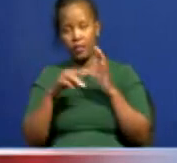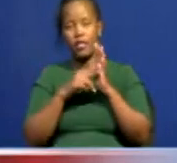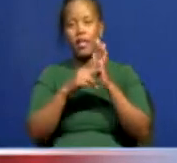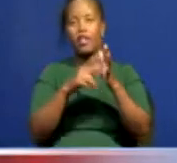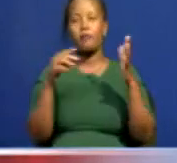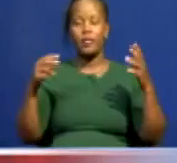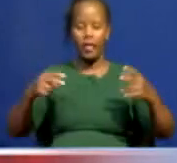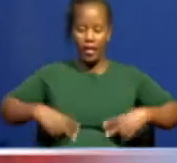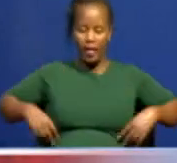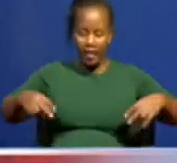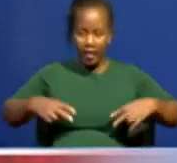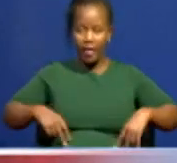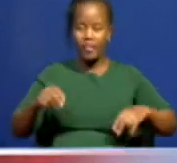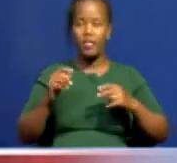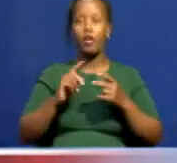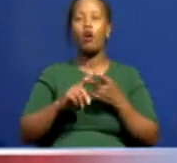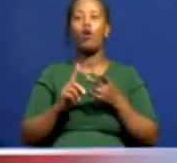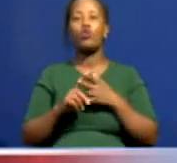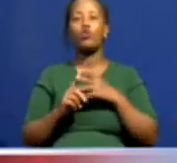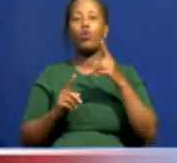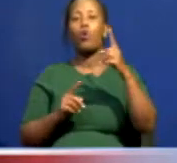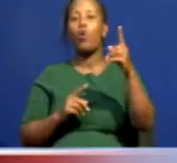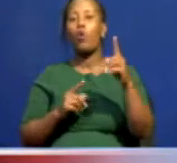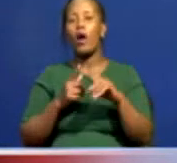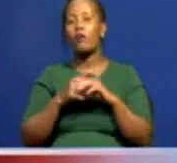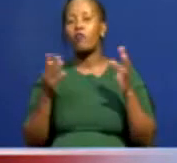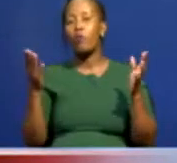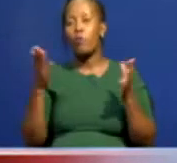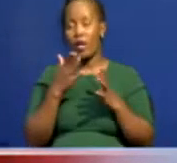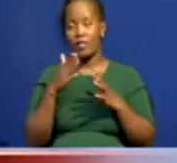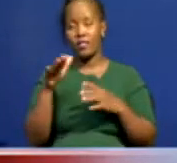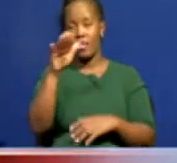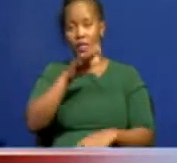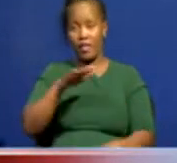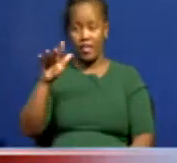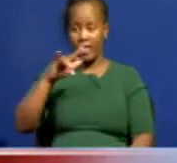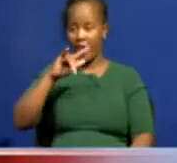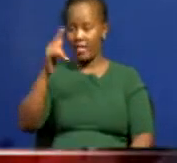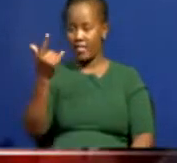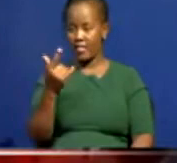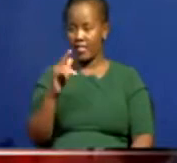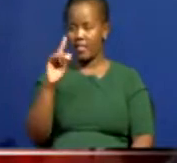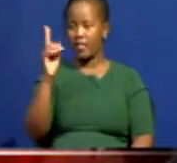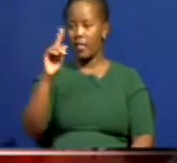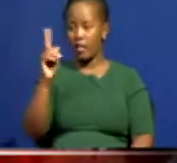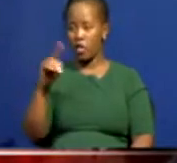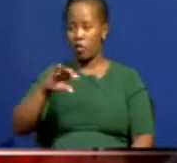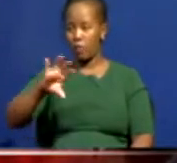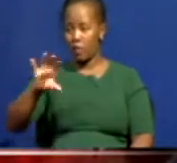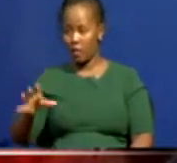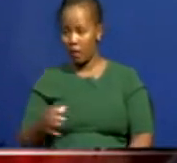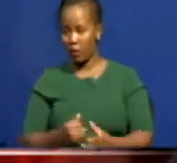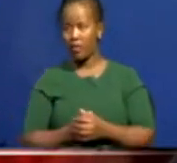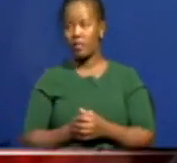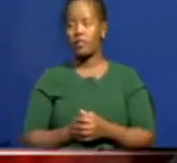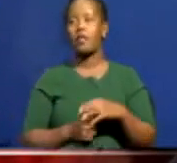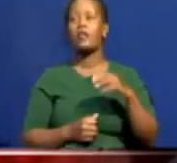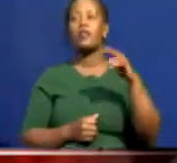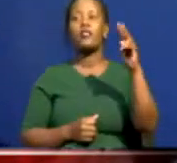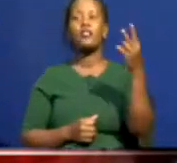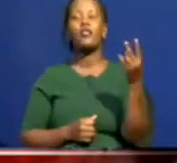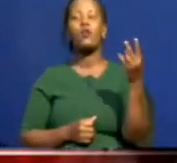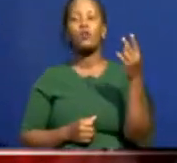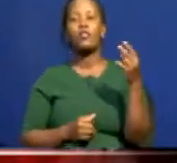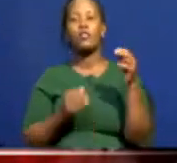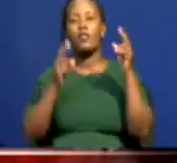Garissa and one from a site in Isli, Nairobi County Secondly, on the issue